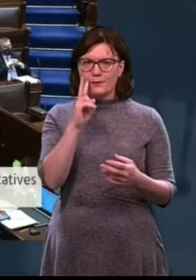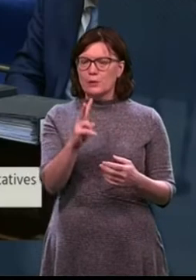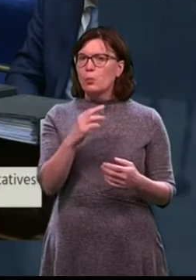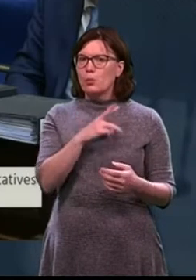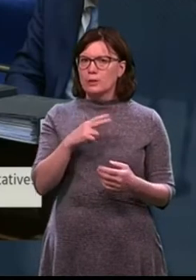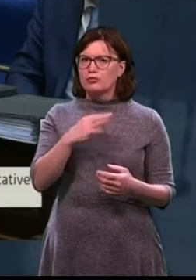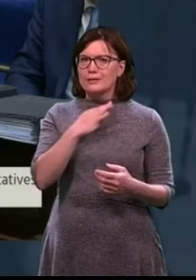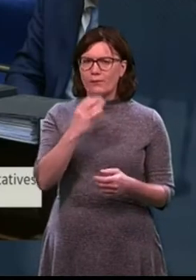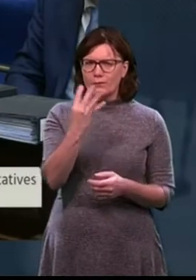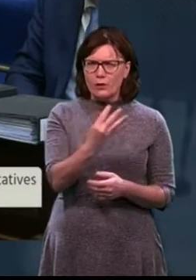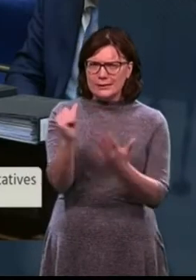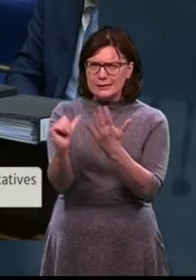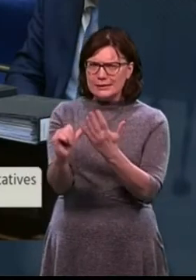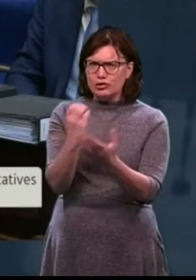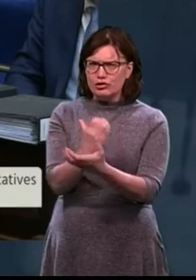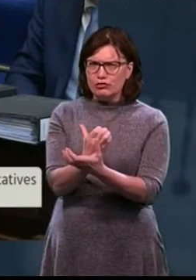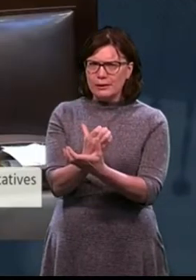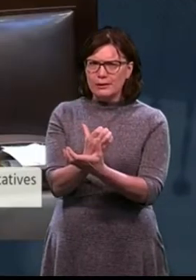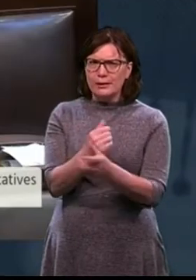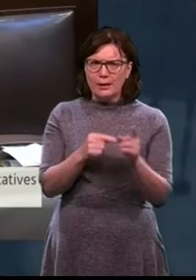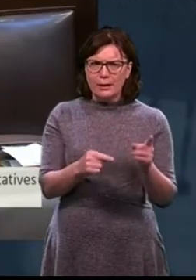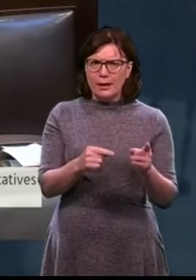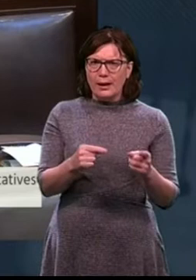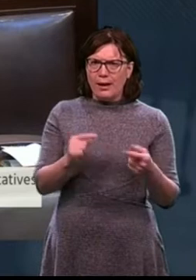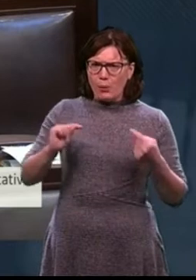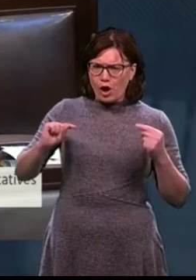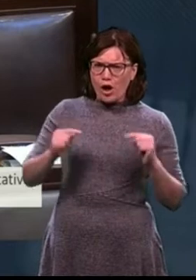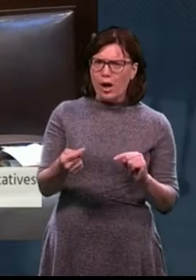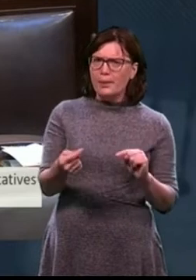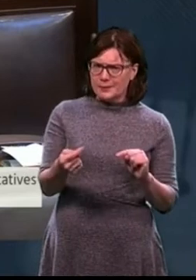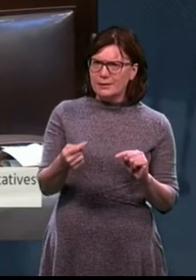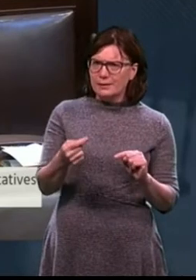46 children, the report says, were harmed significantly.